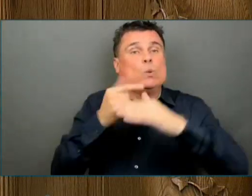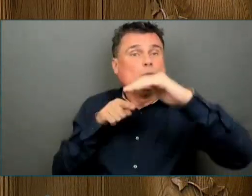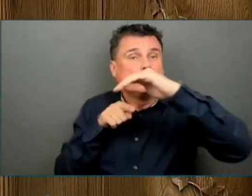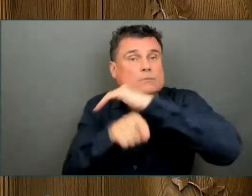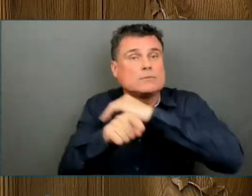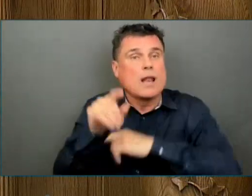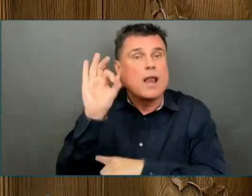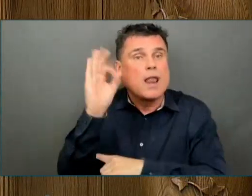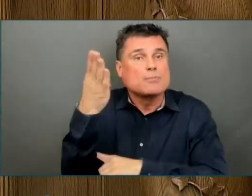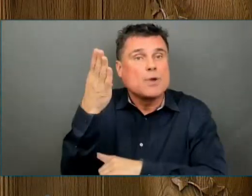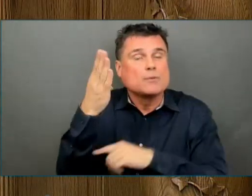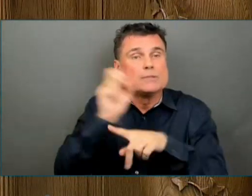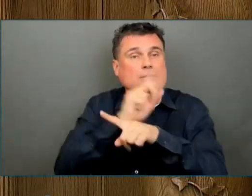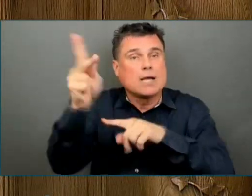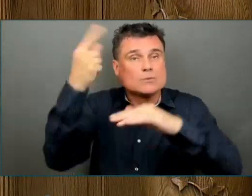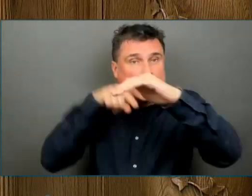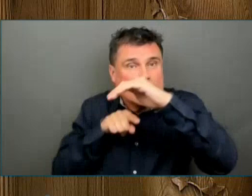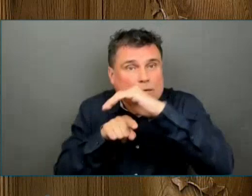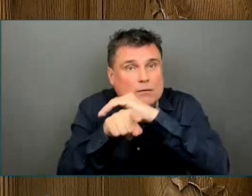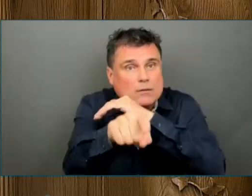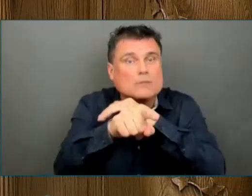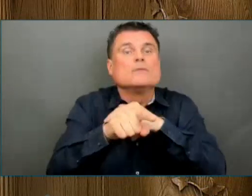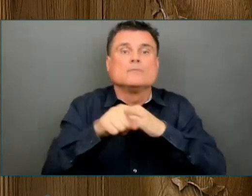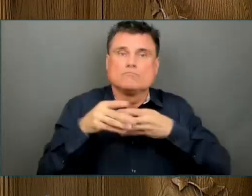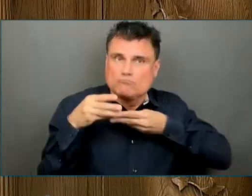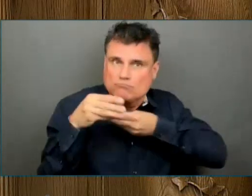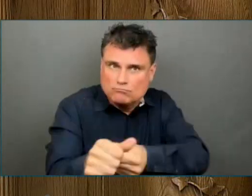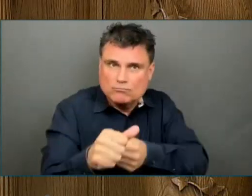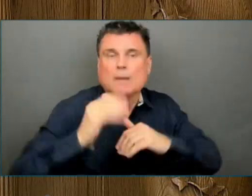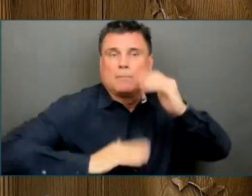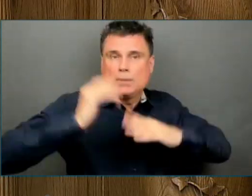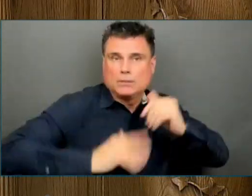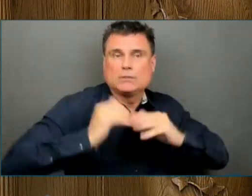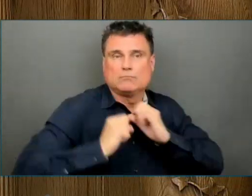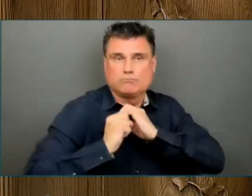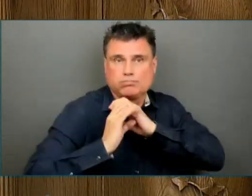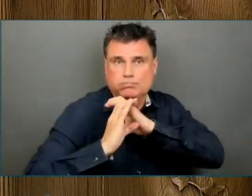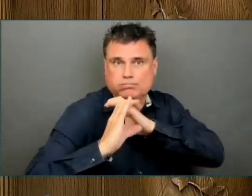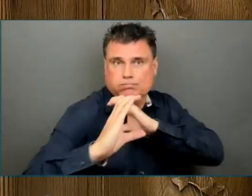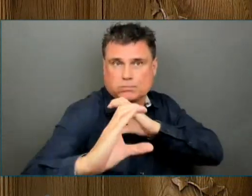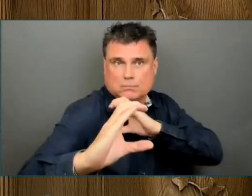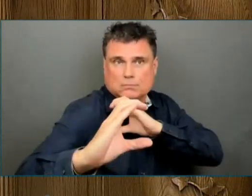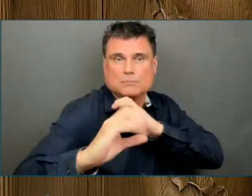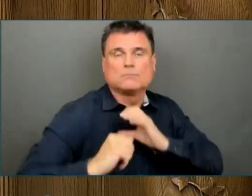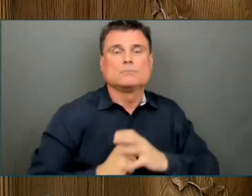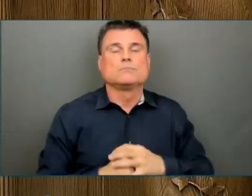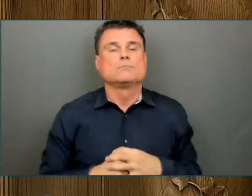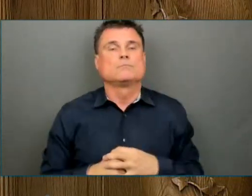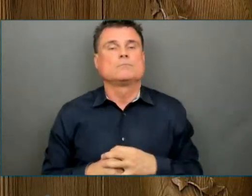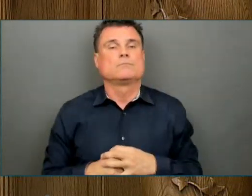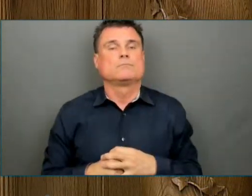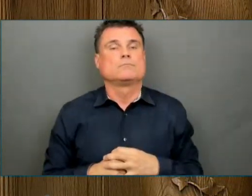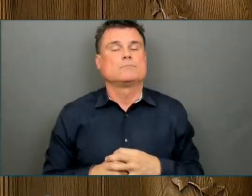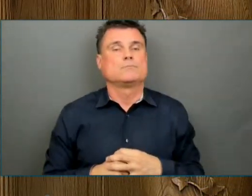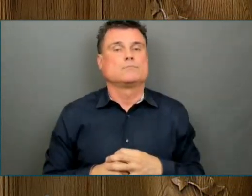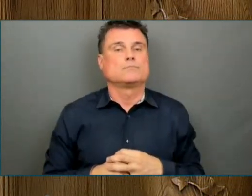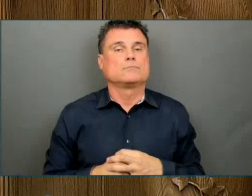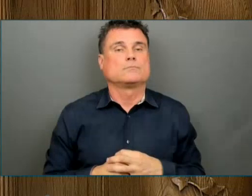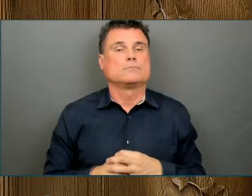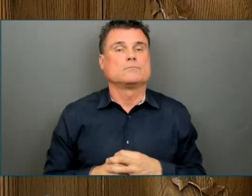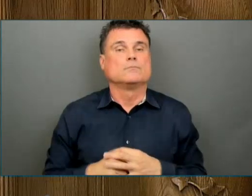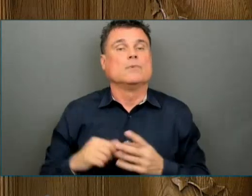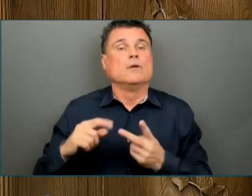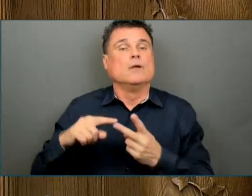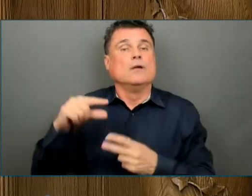Kicking Horse Canyon will keep moving forward. The George Massey crossing replacement will continue to be a priority,